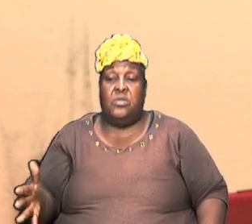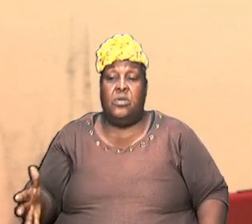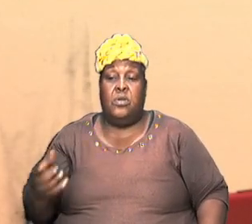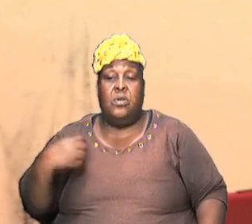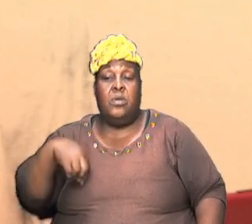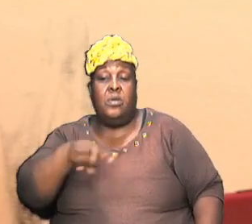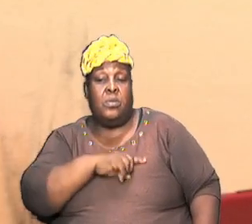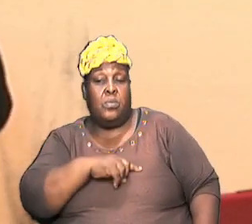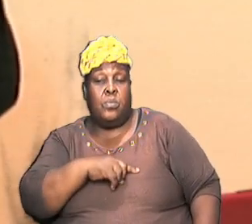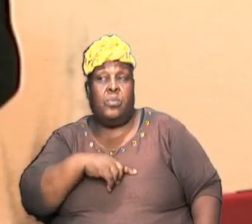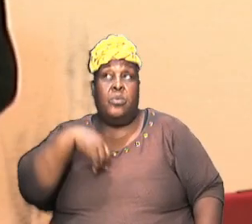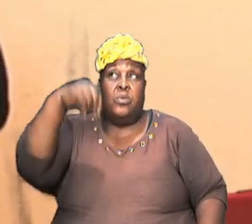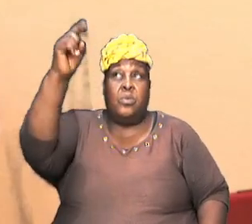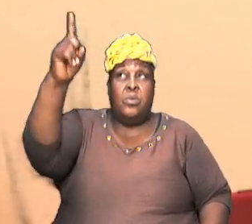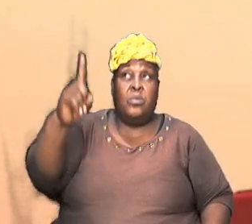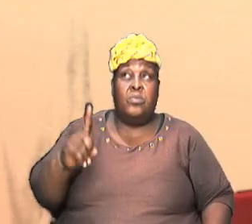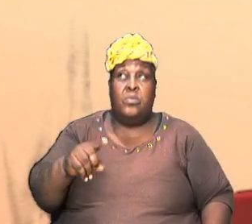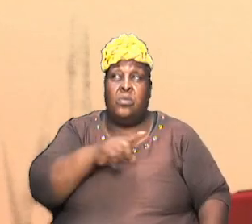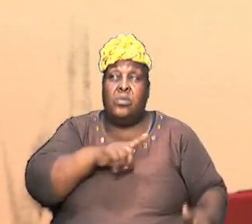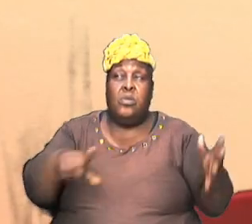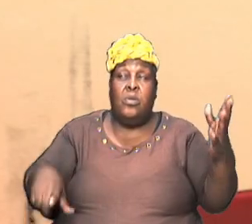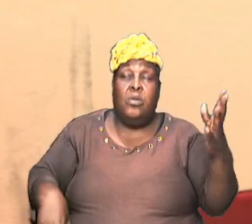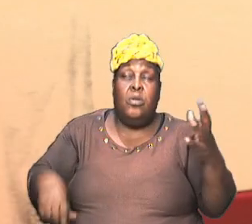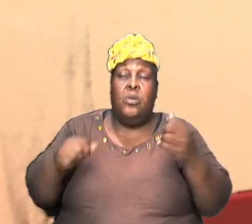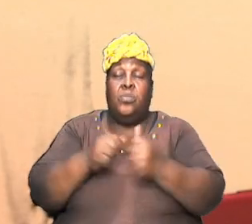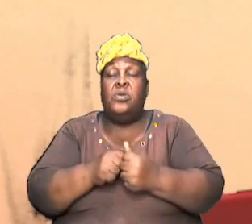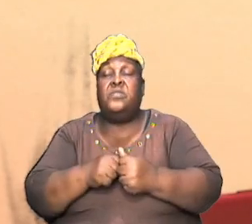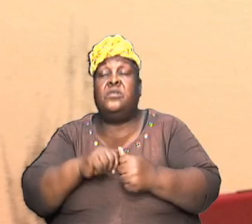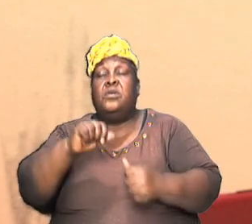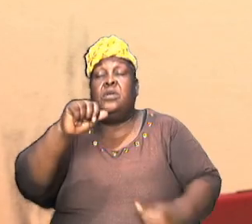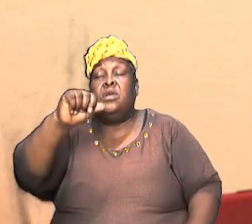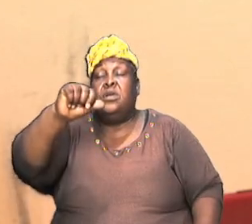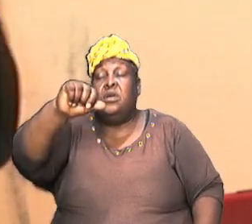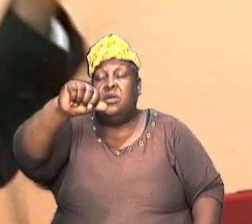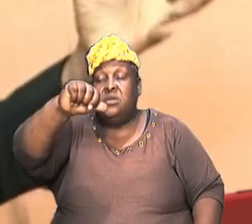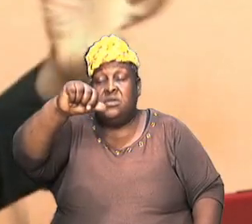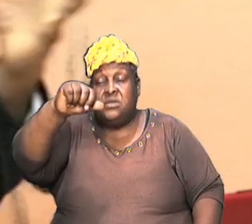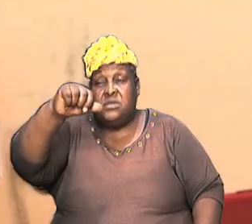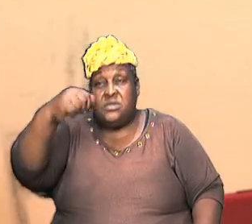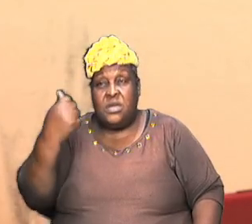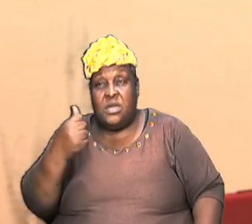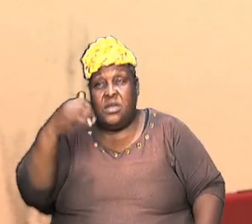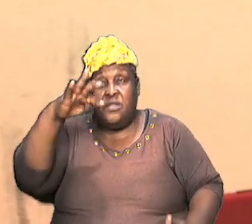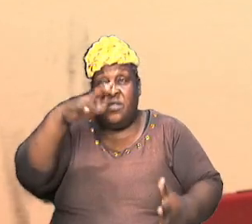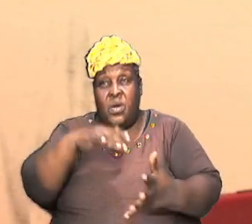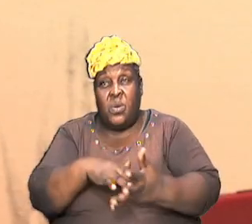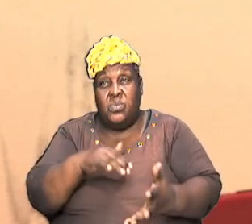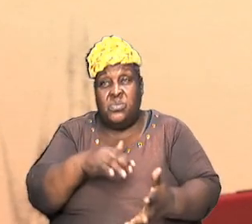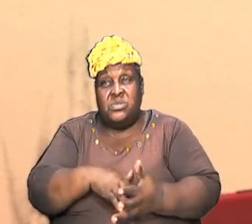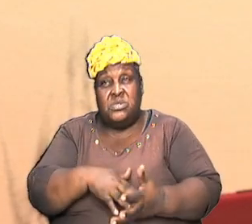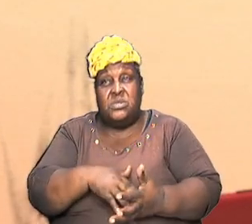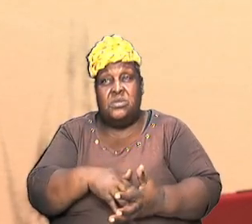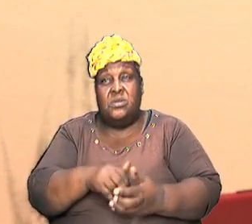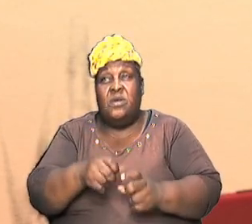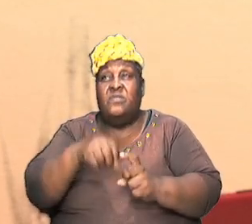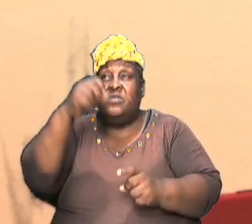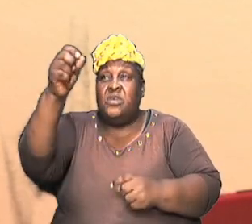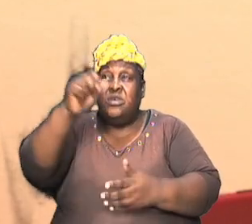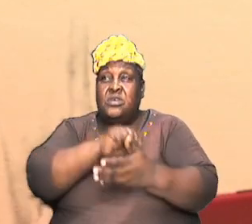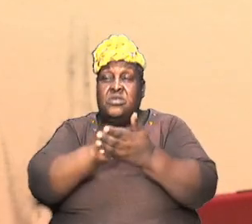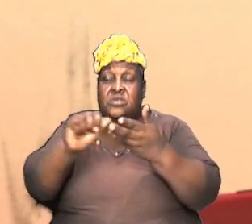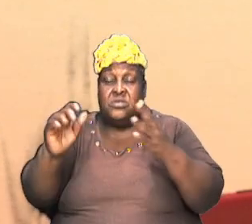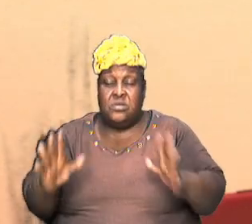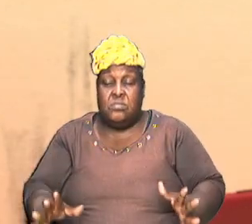the Lord with ten thousands so it is a large number the very thing that the apostle John